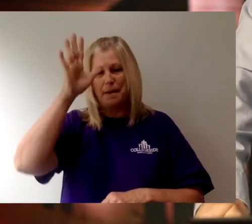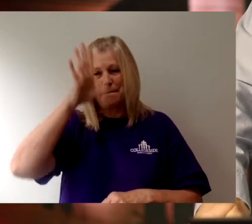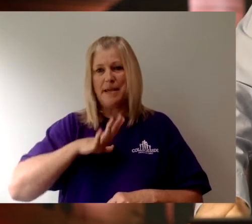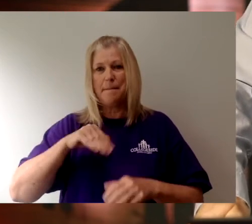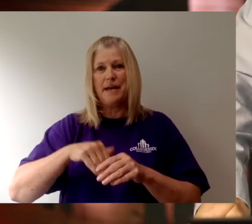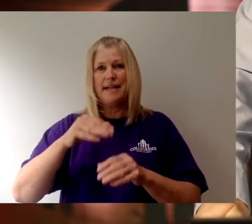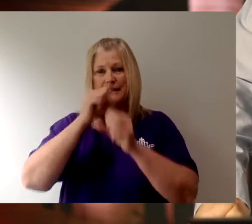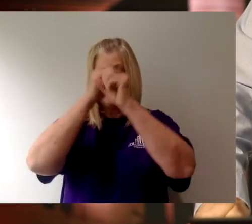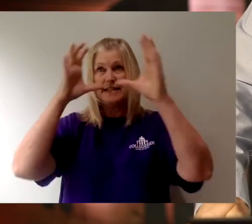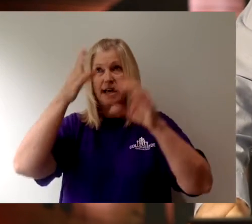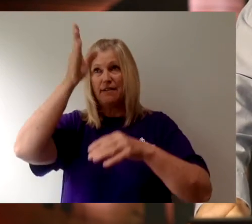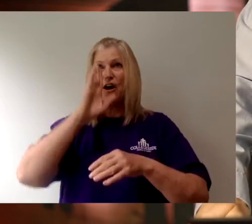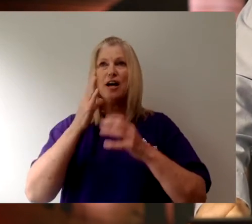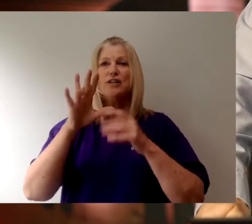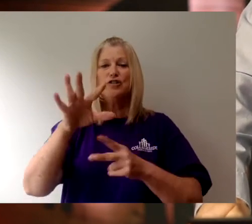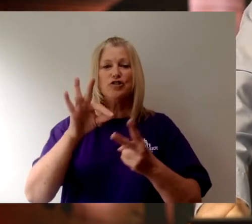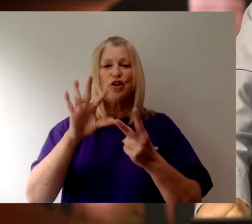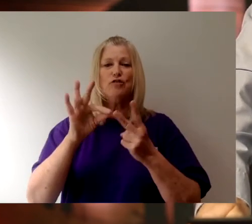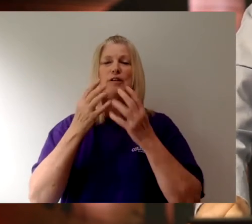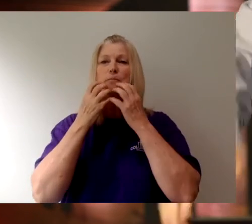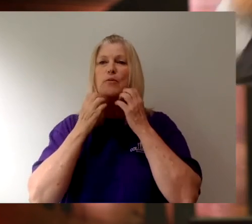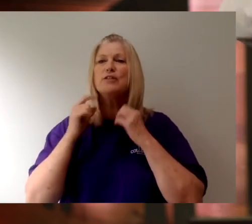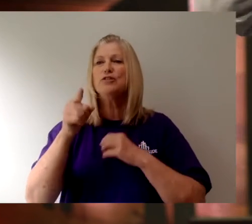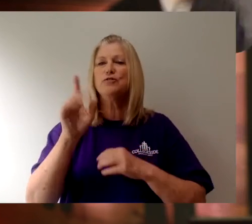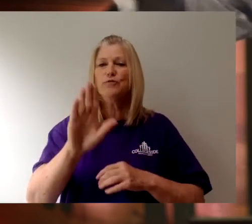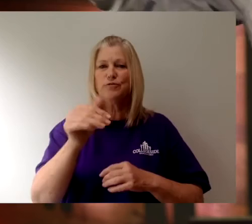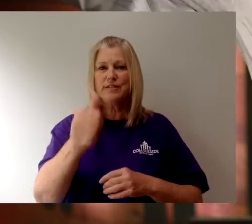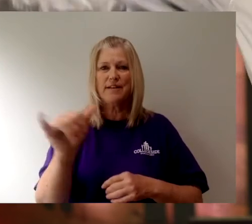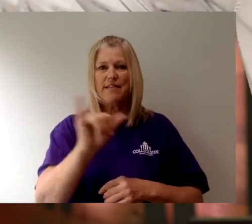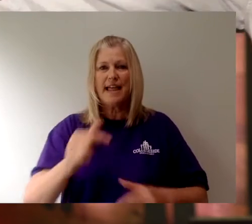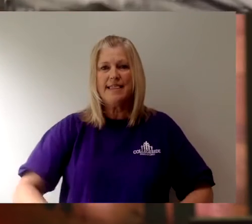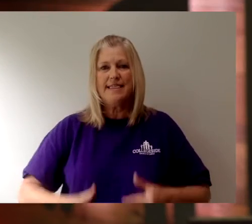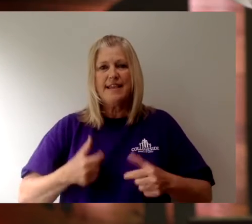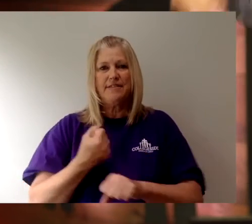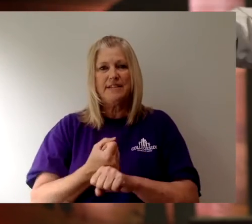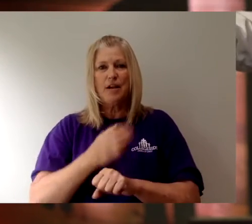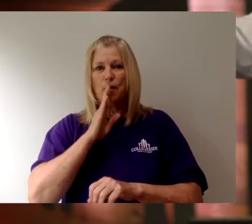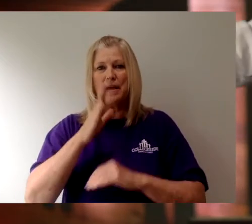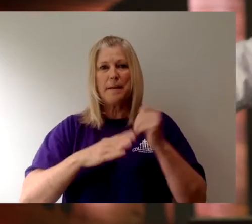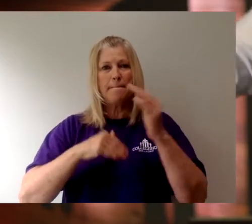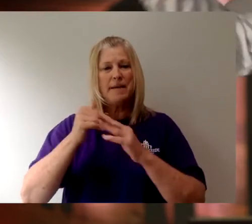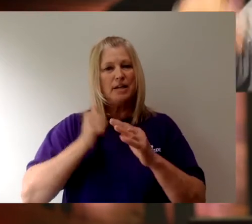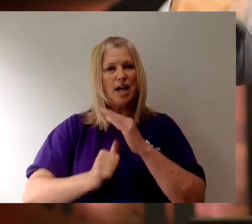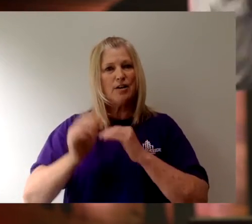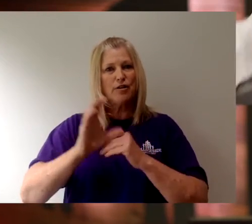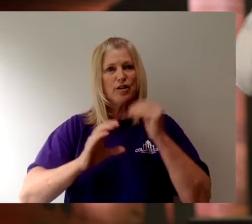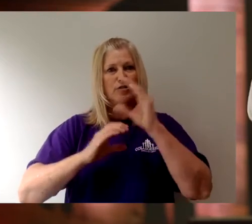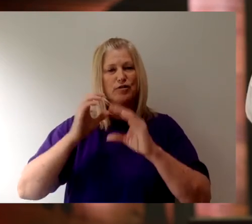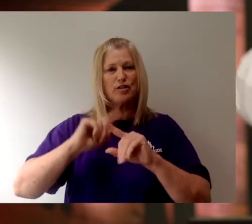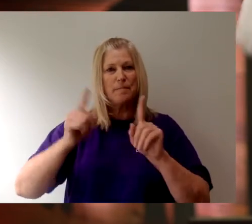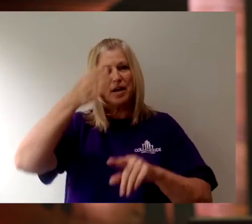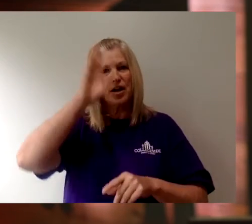God, chosen and precious, you yourselves like living stones are being built. They are under construction, but God